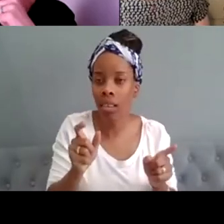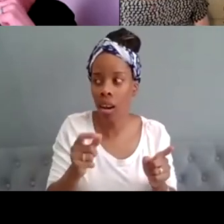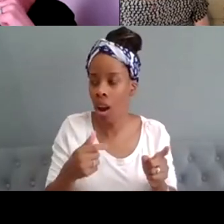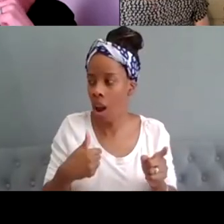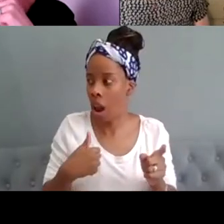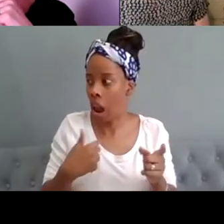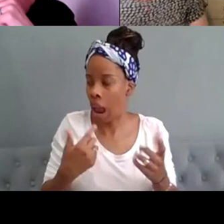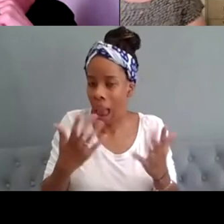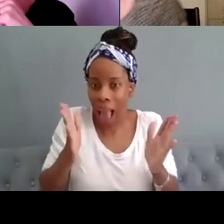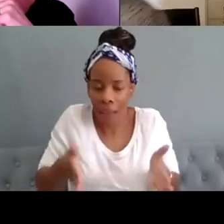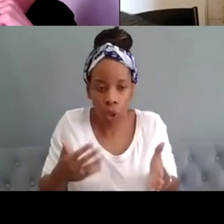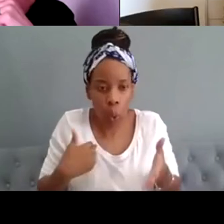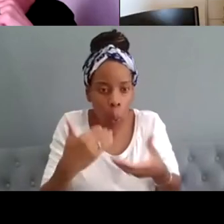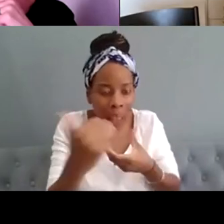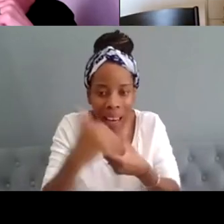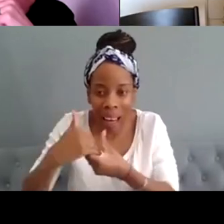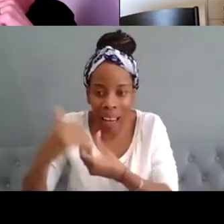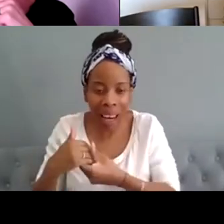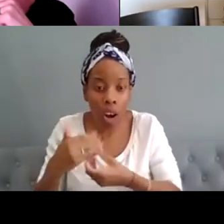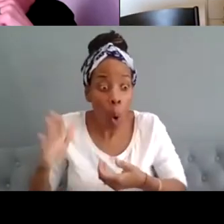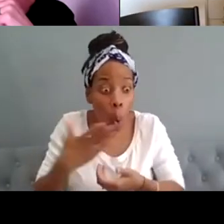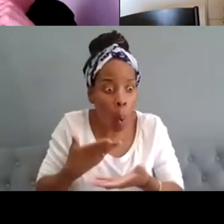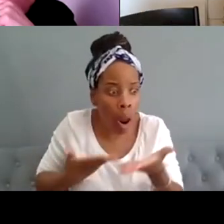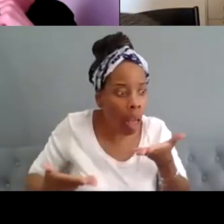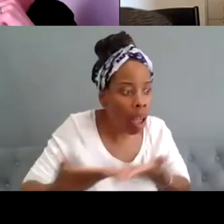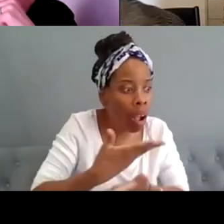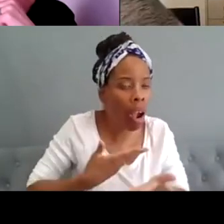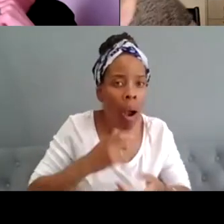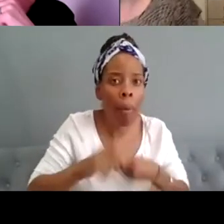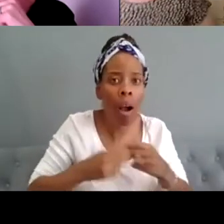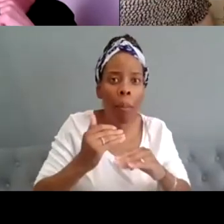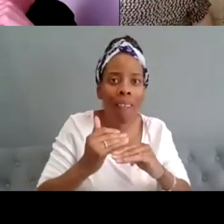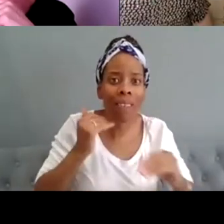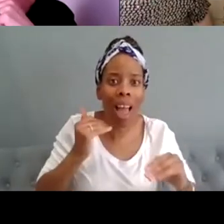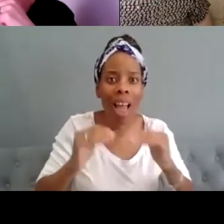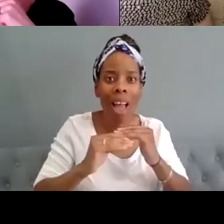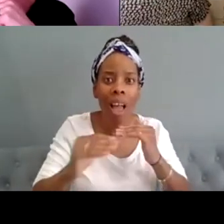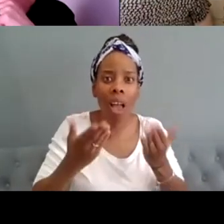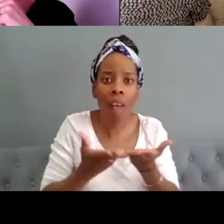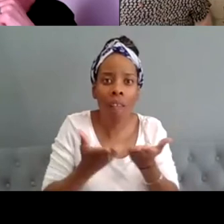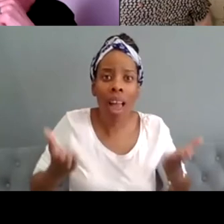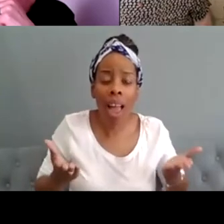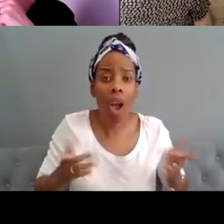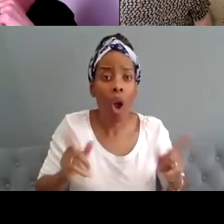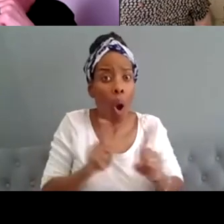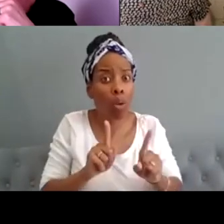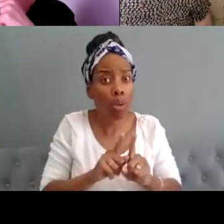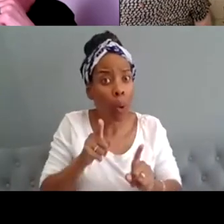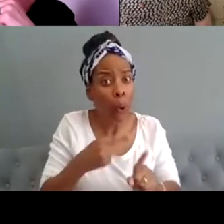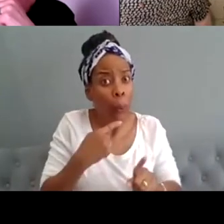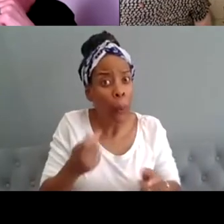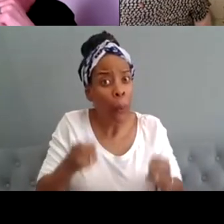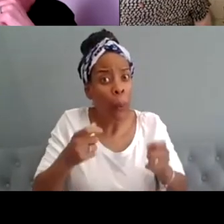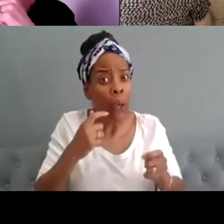leveling um and thinking about equity and and maybe rights um to to kind of